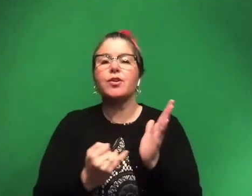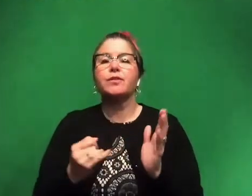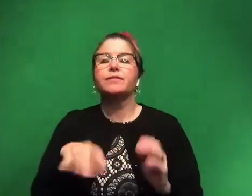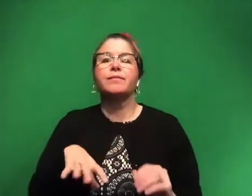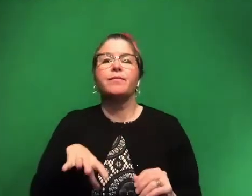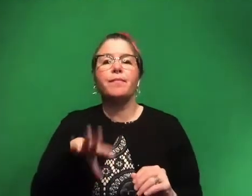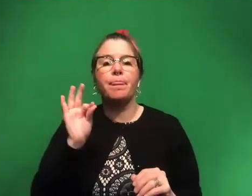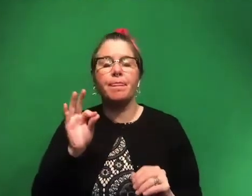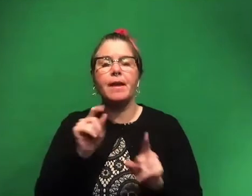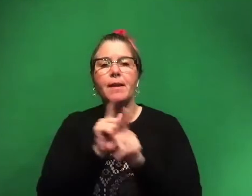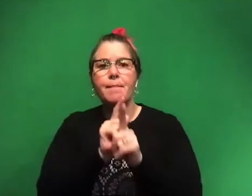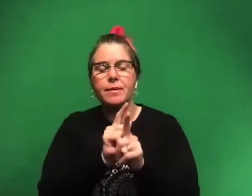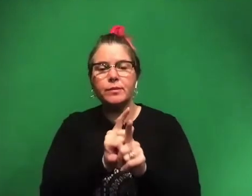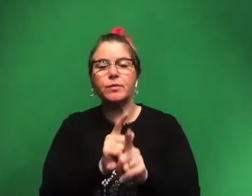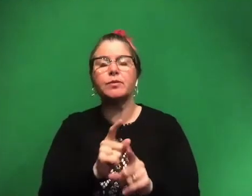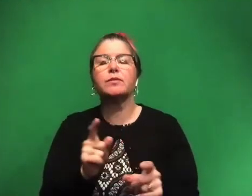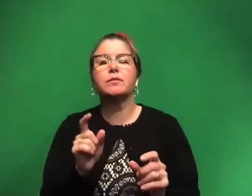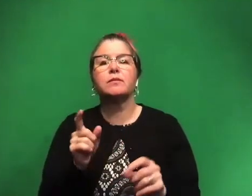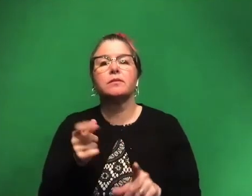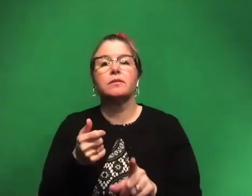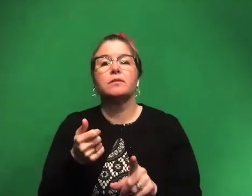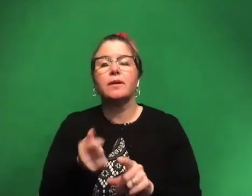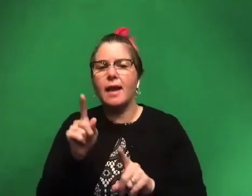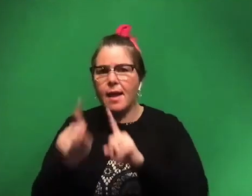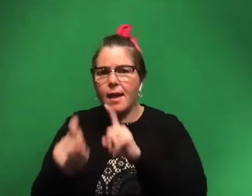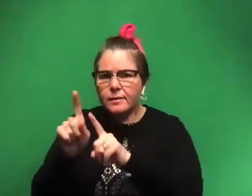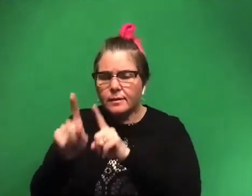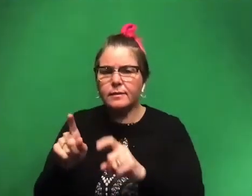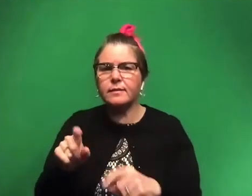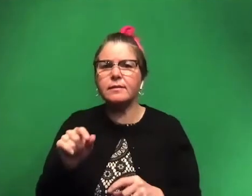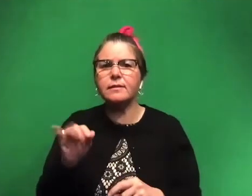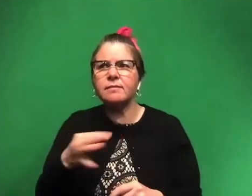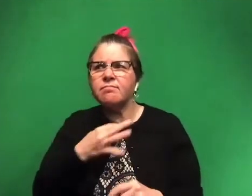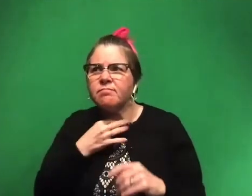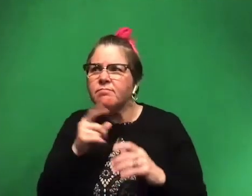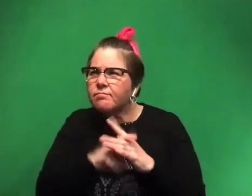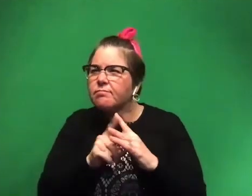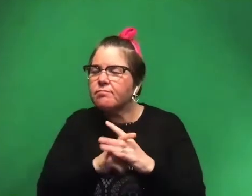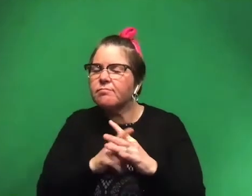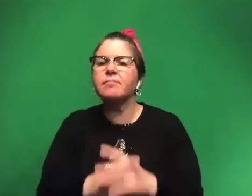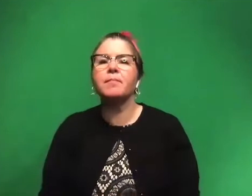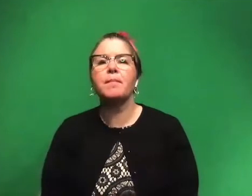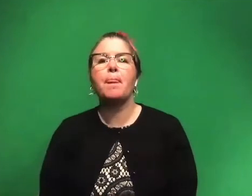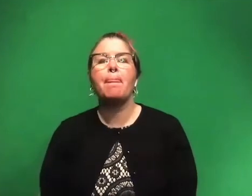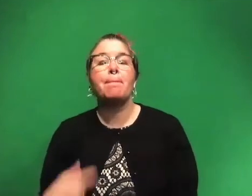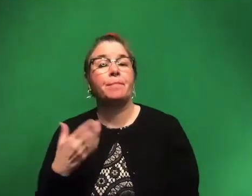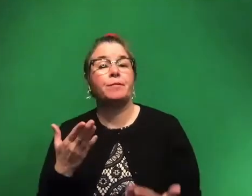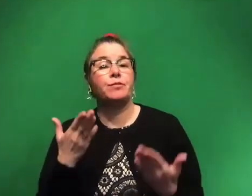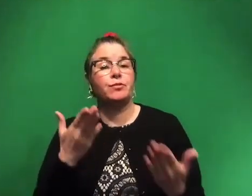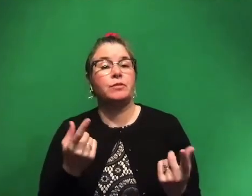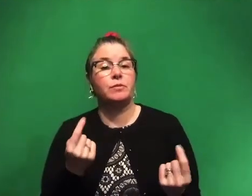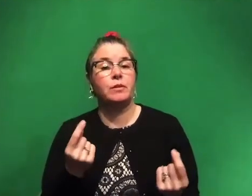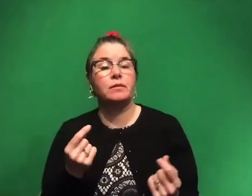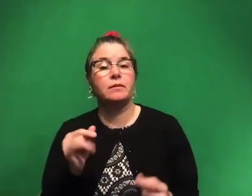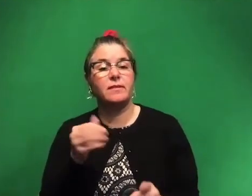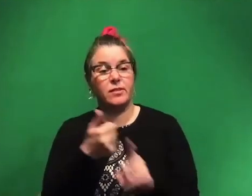a mentor that you can ask questions if you have them come up. So, um, what I would suggest doing is if you have a